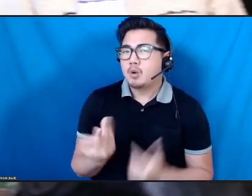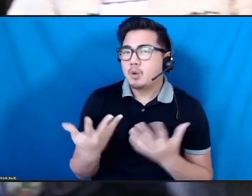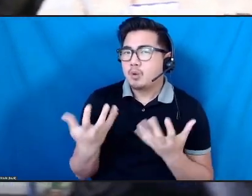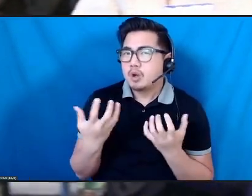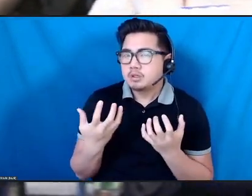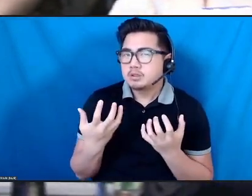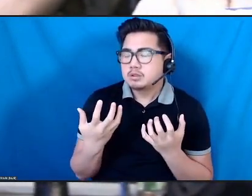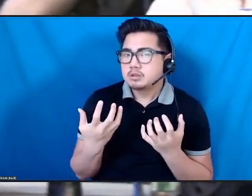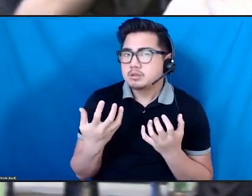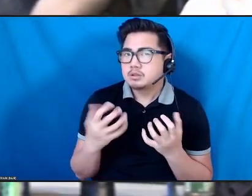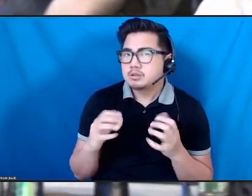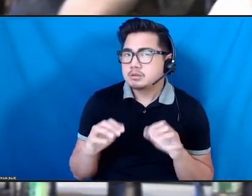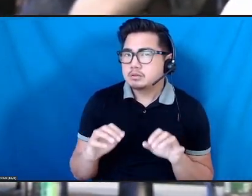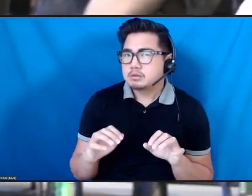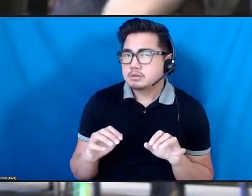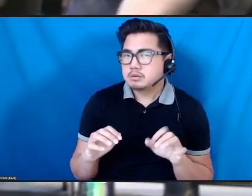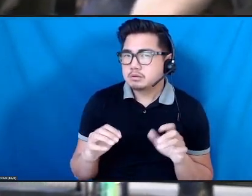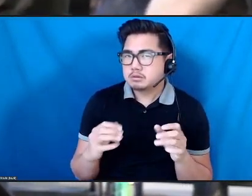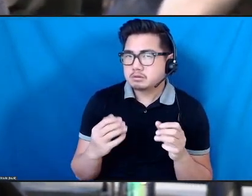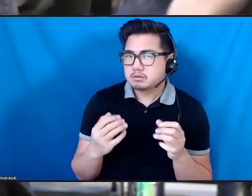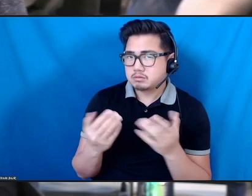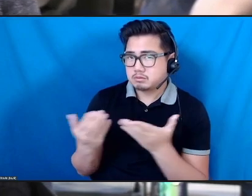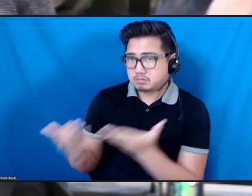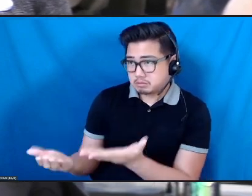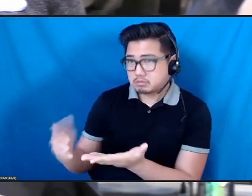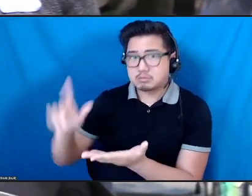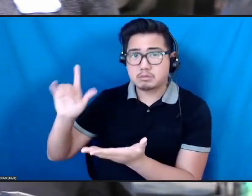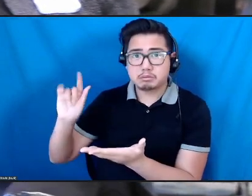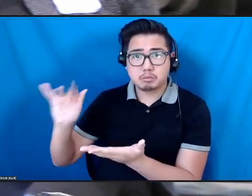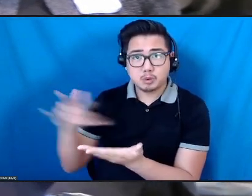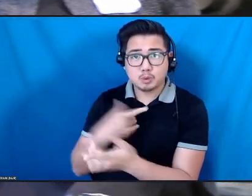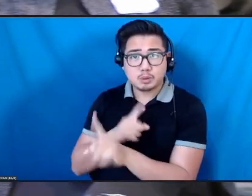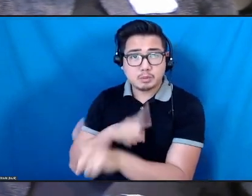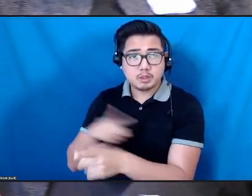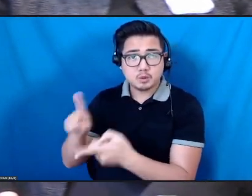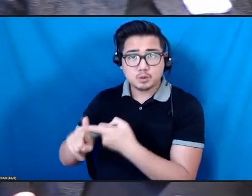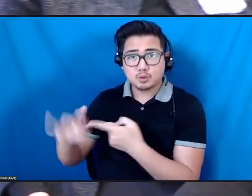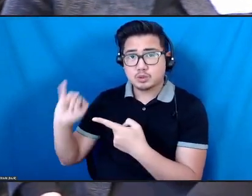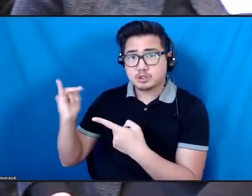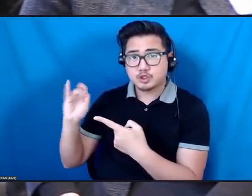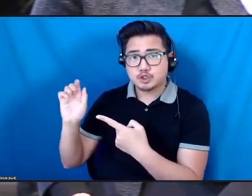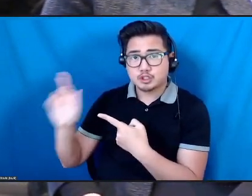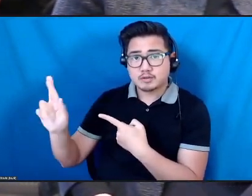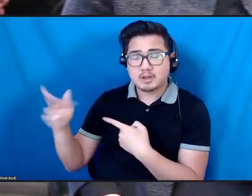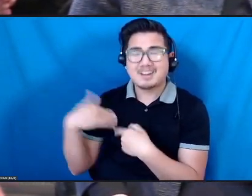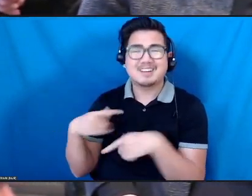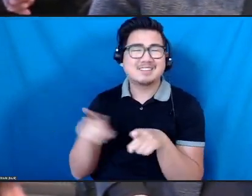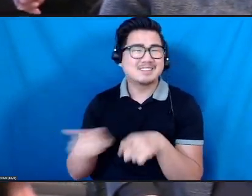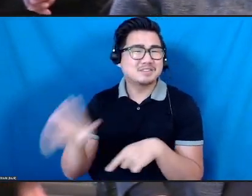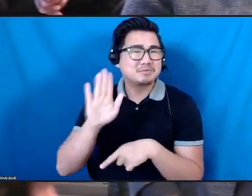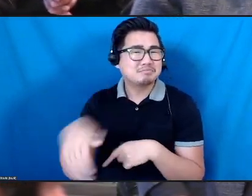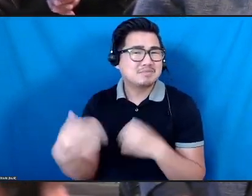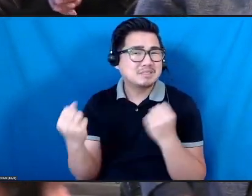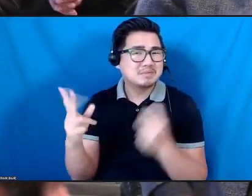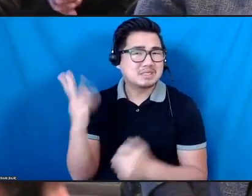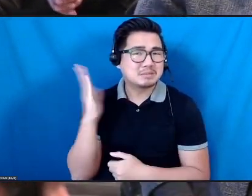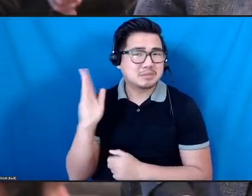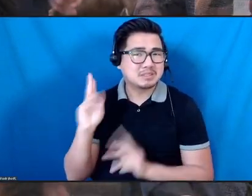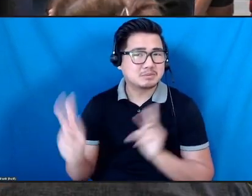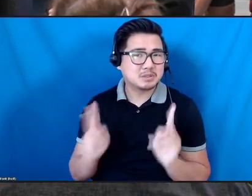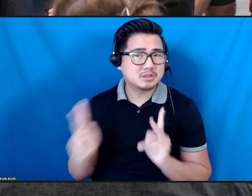Just, I think, opportunity for Lindsay, if you're willing to respond to Jennifer. And then, I know there are many presenters in the room who actually could